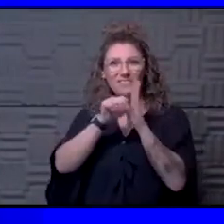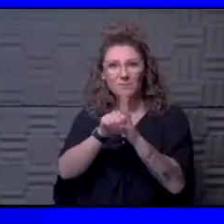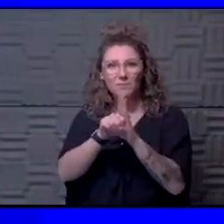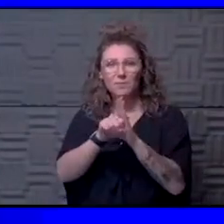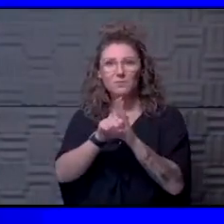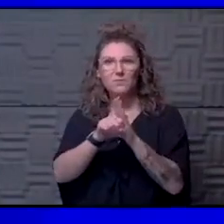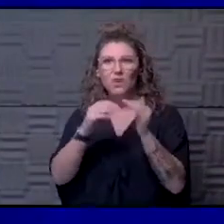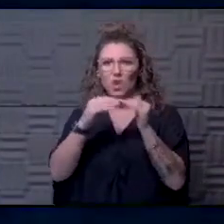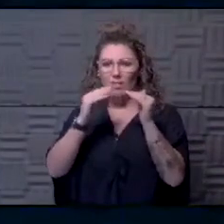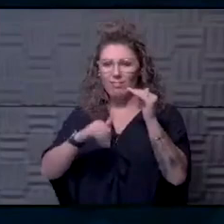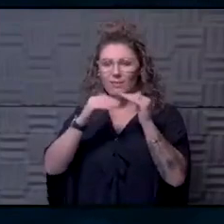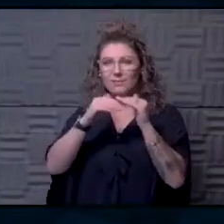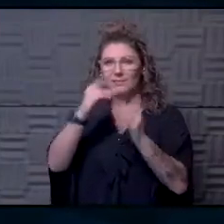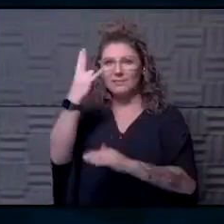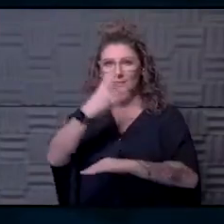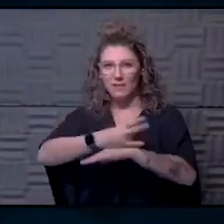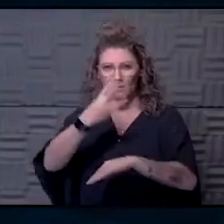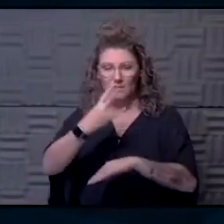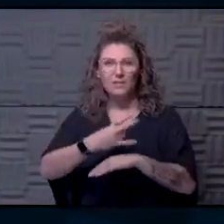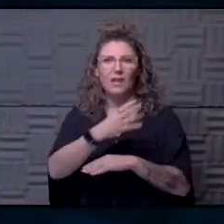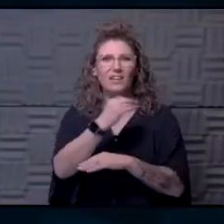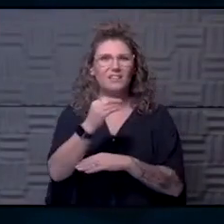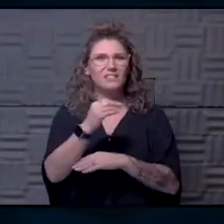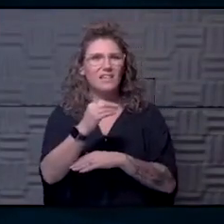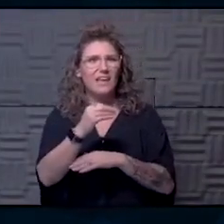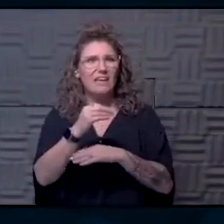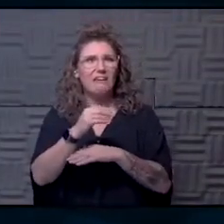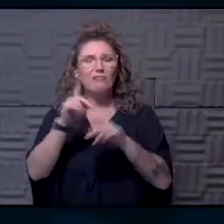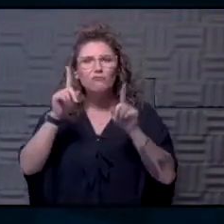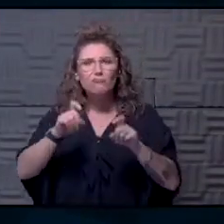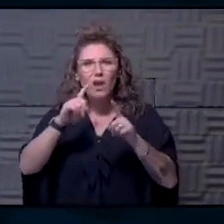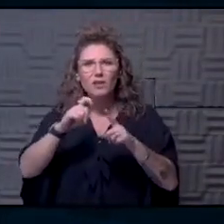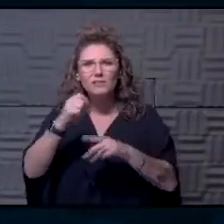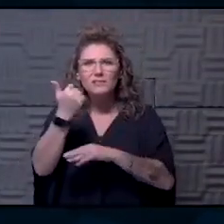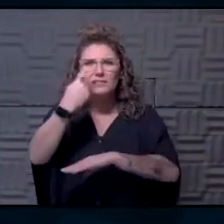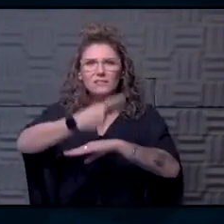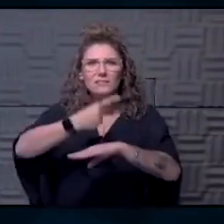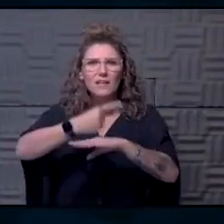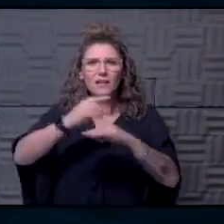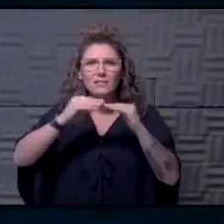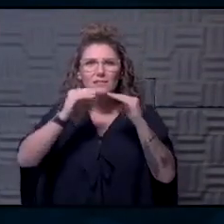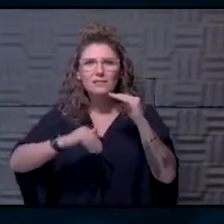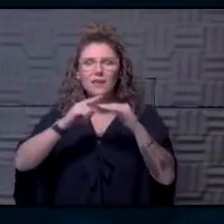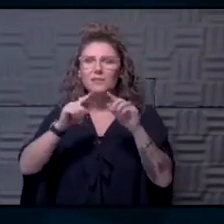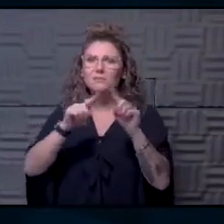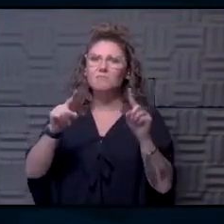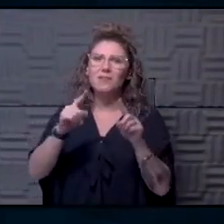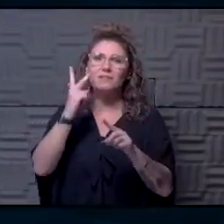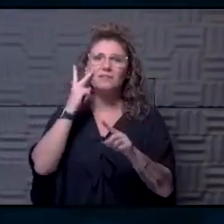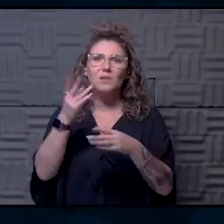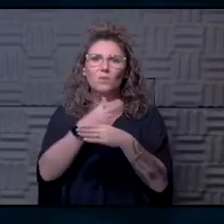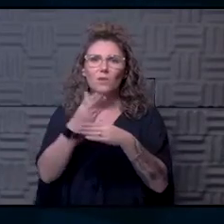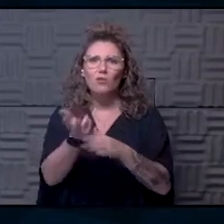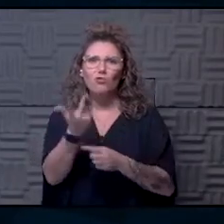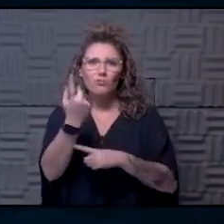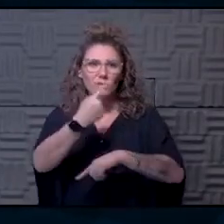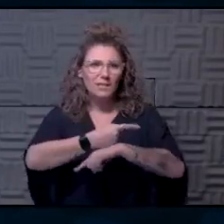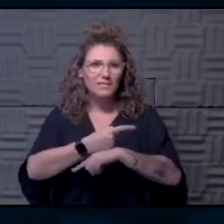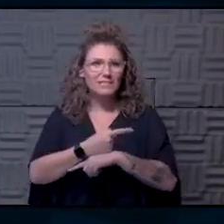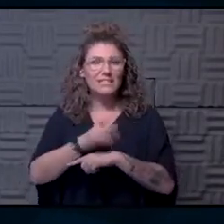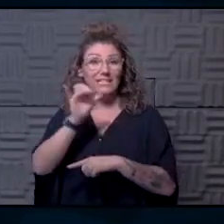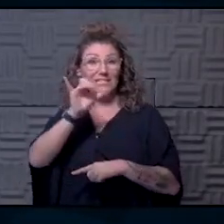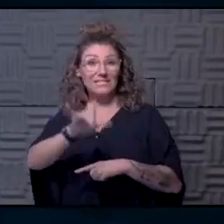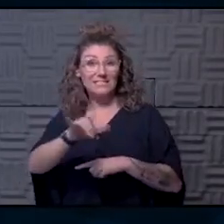have to have symptoms for less than seven days. Yeah, I think the trials are 10 days or less, but they would love to see it within three days. And here's the